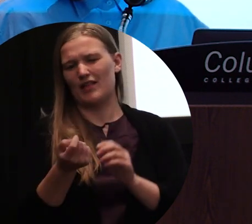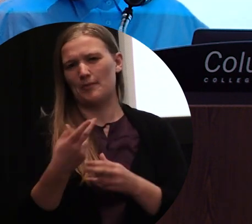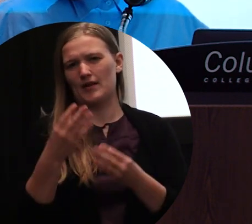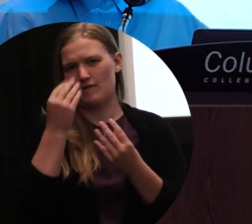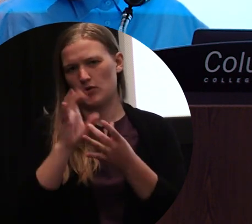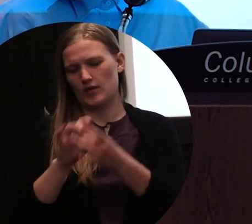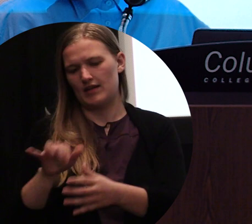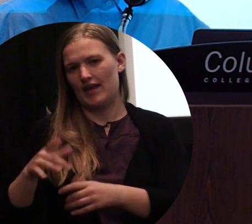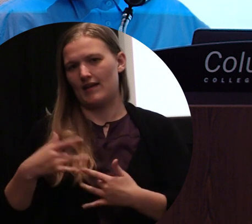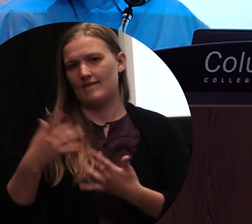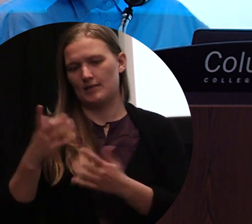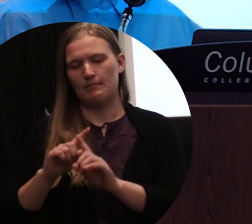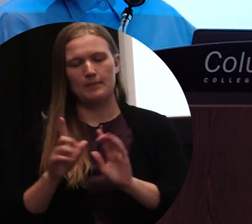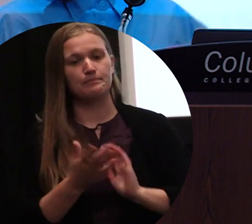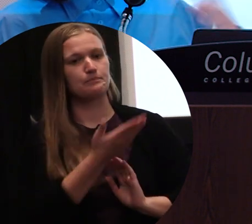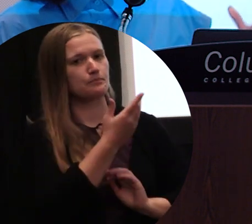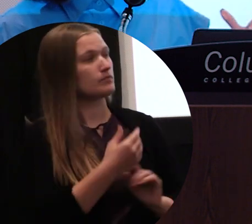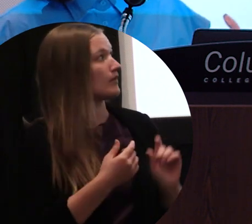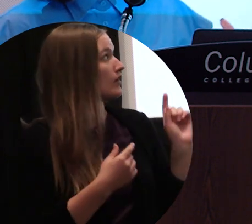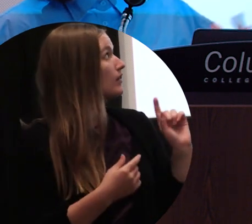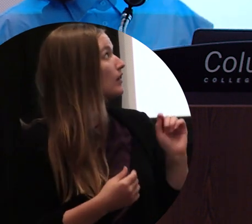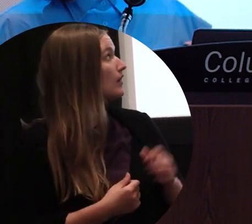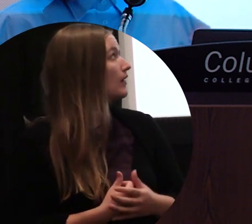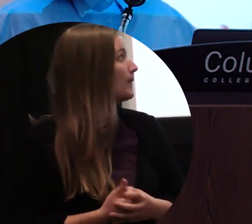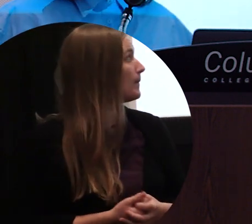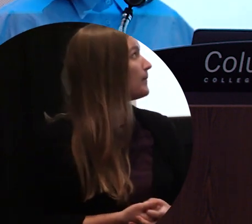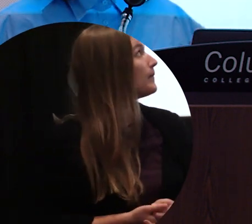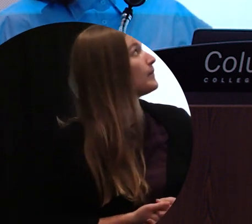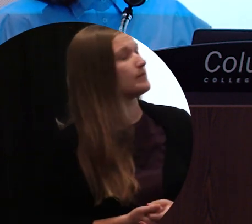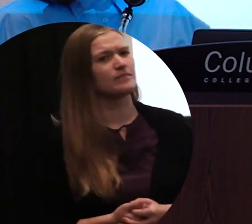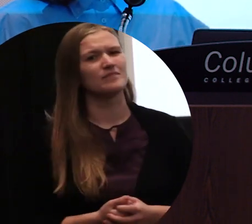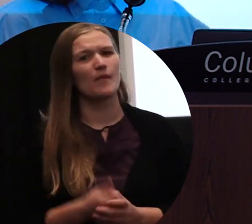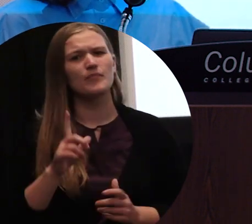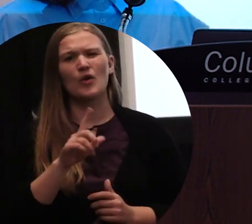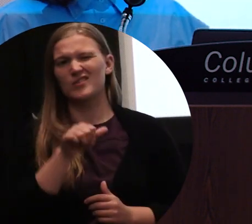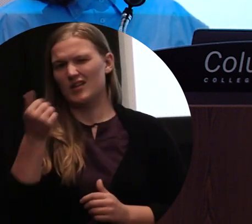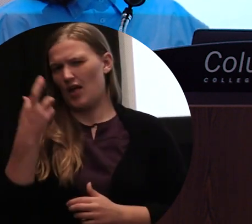So this is a piece, initially, I had made for this other proposal, but